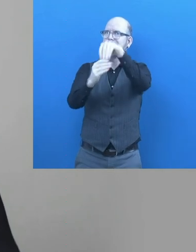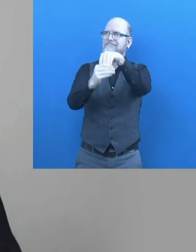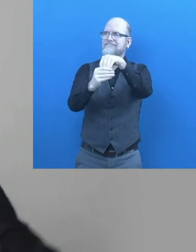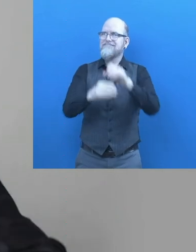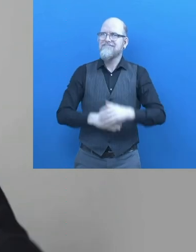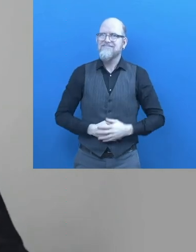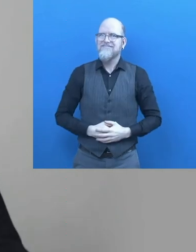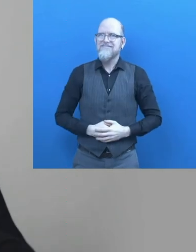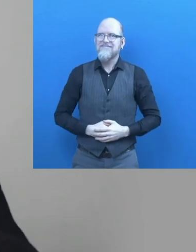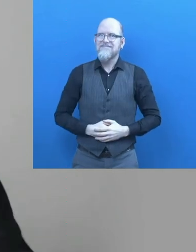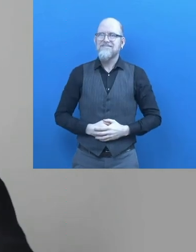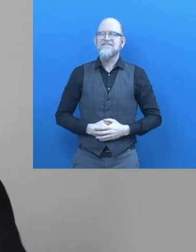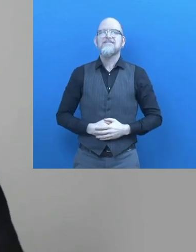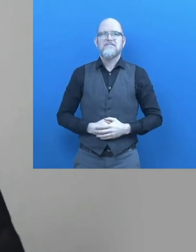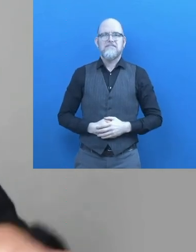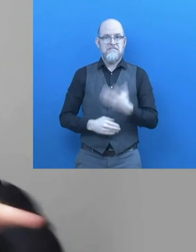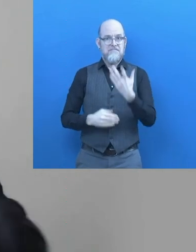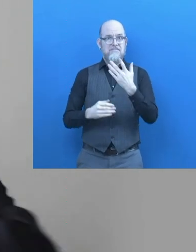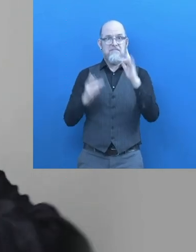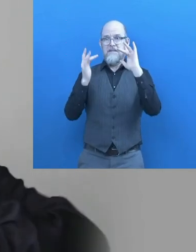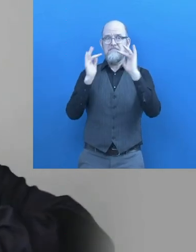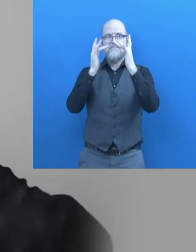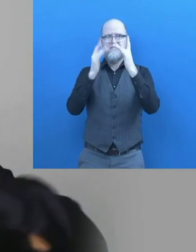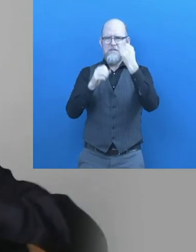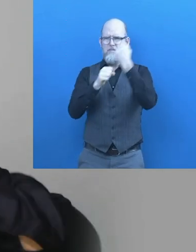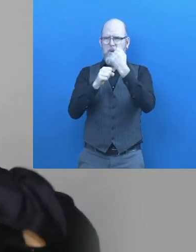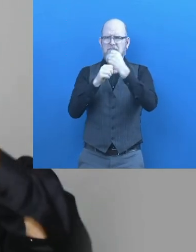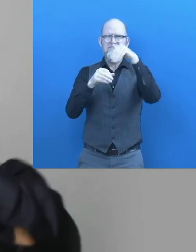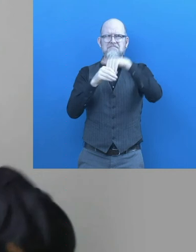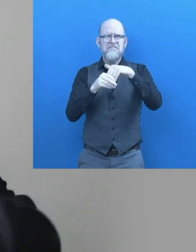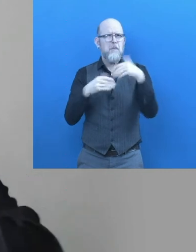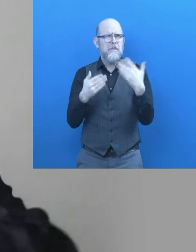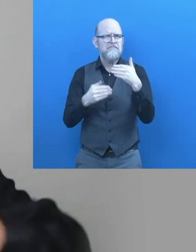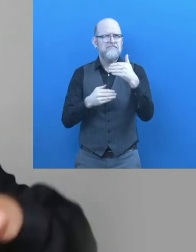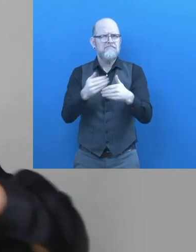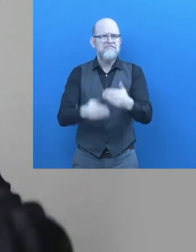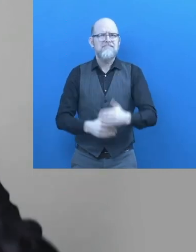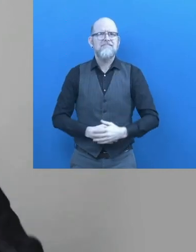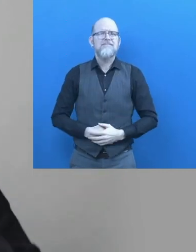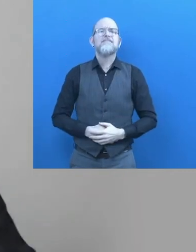participation instance that allows their integral development in society.